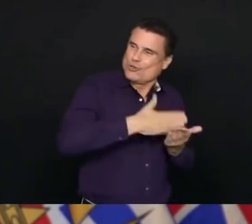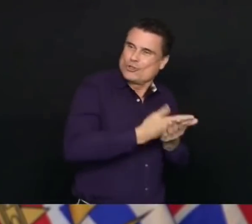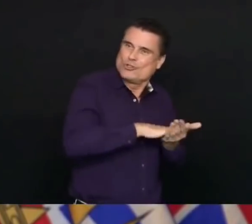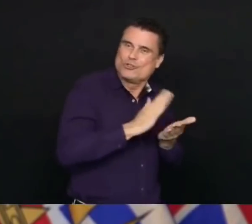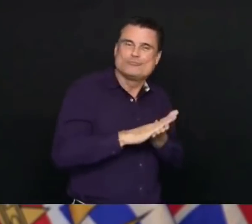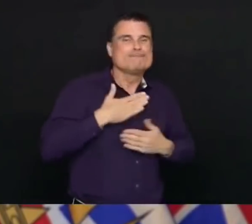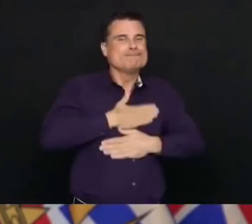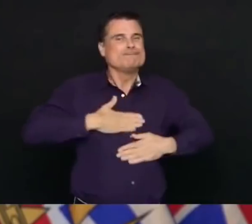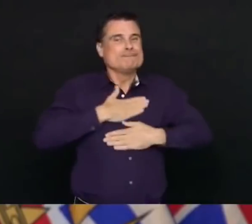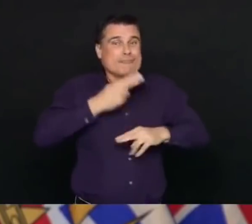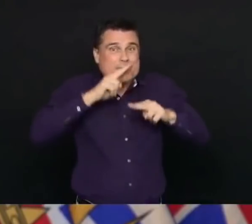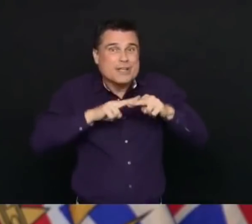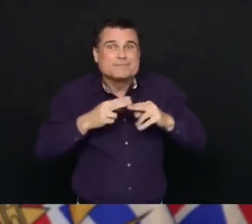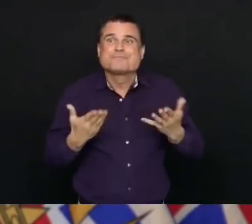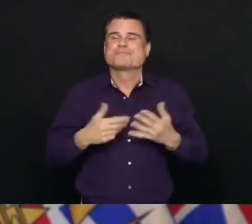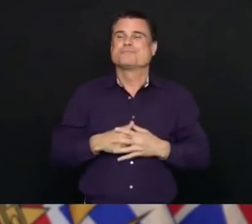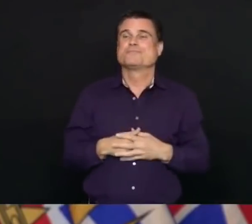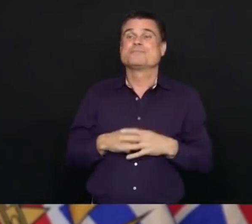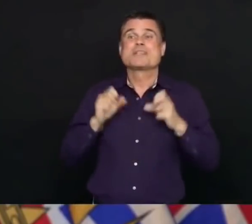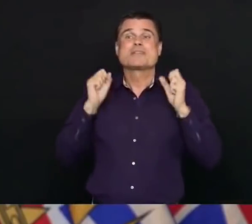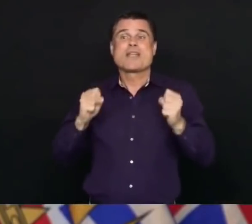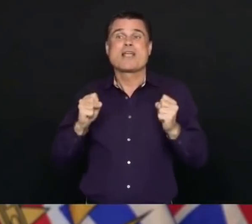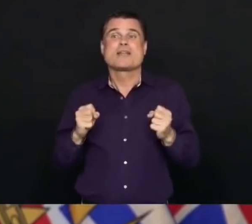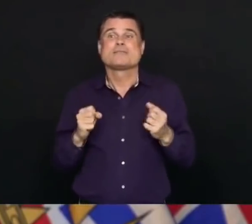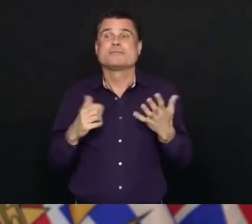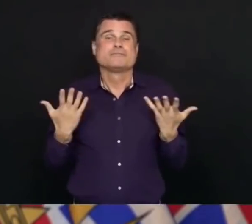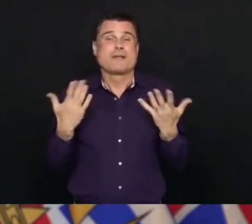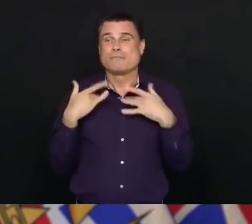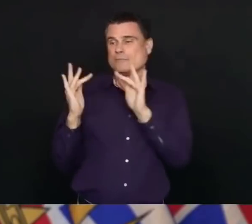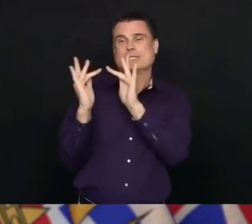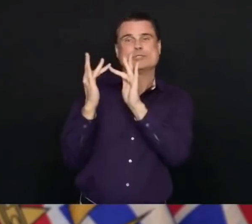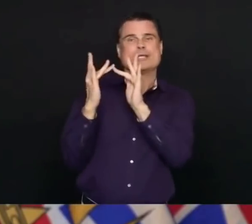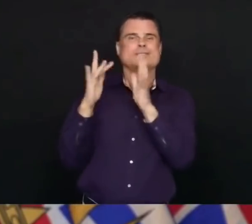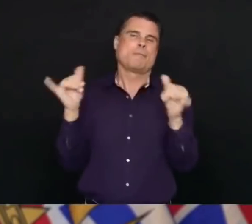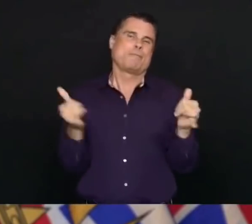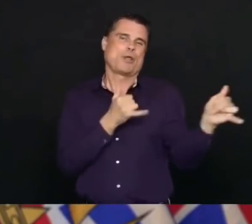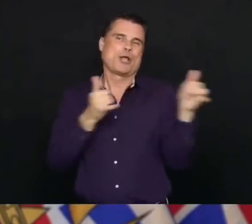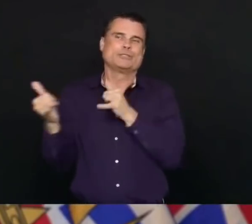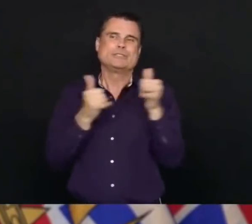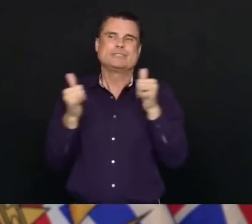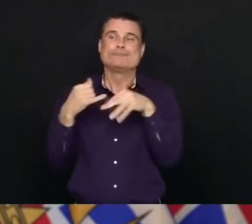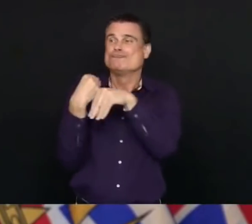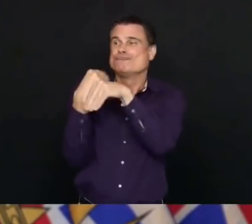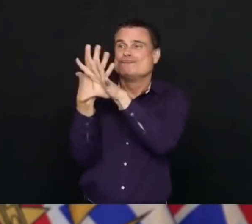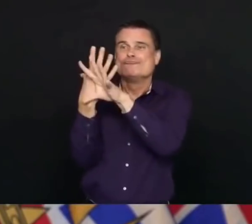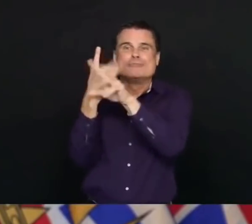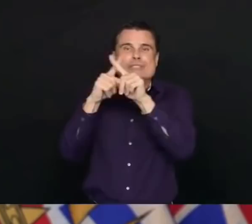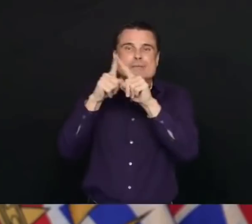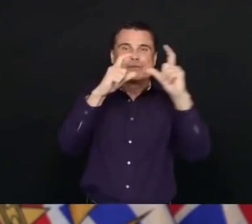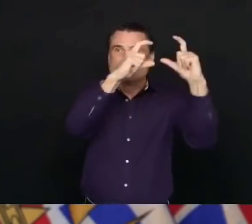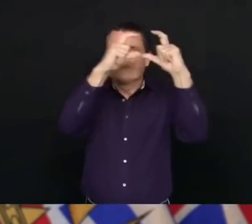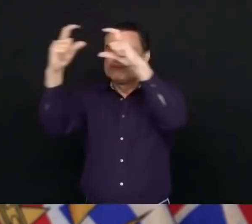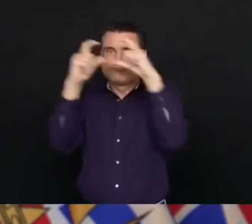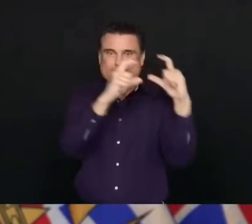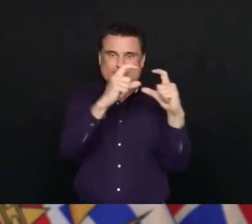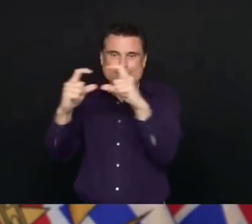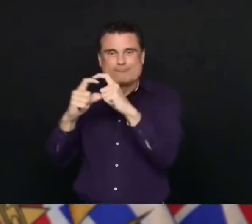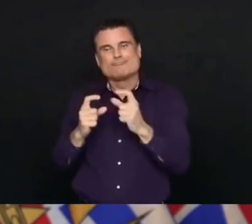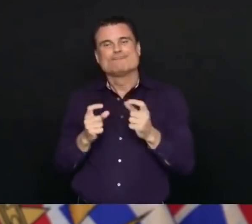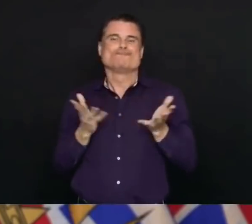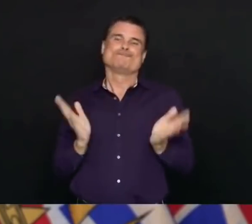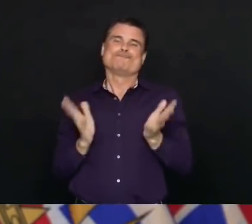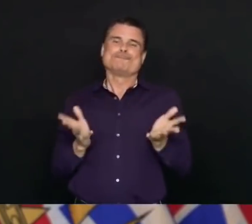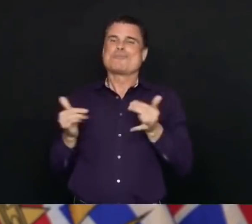neighbourhood we do that. Sit in the sun and read a book. It's supposed to be nice this weekend, but stay close.